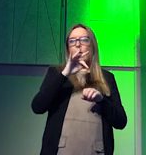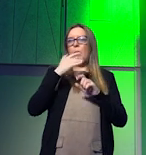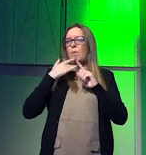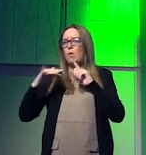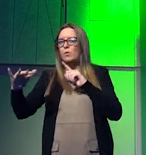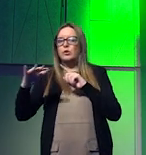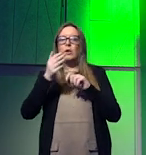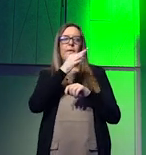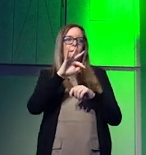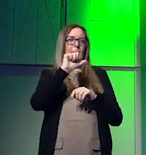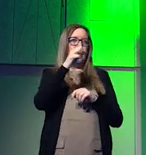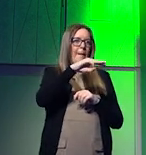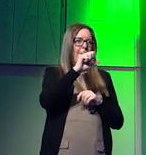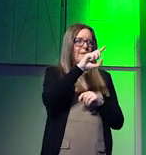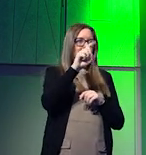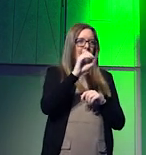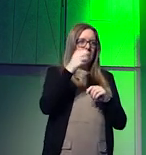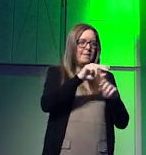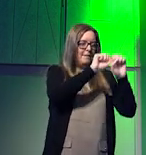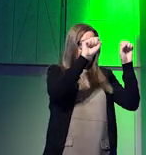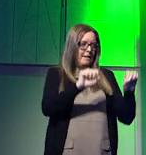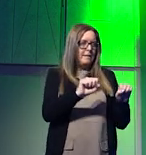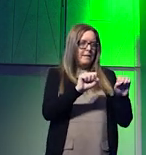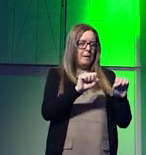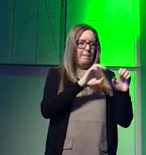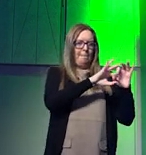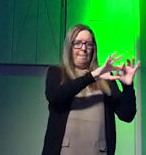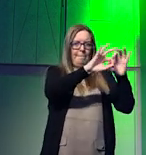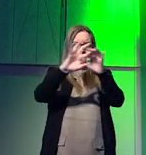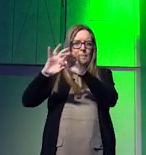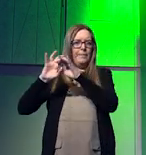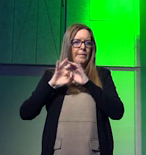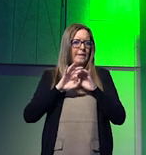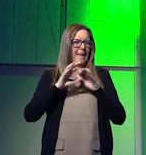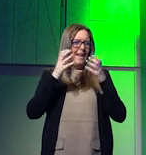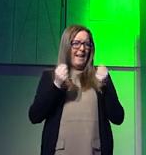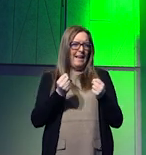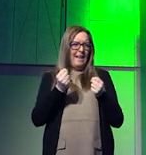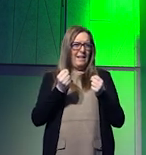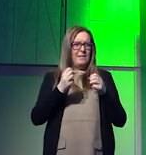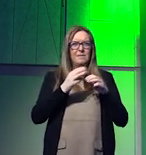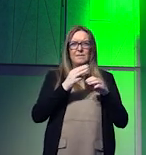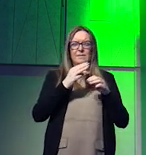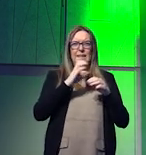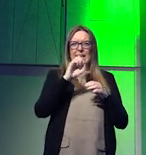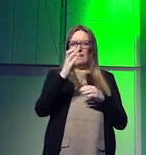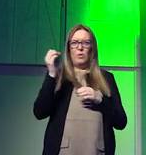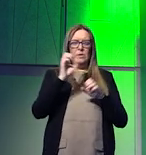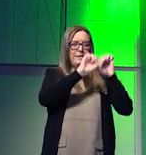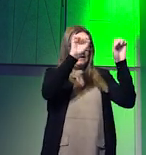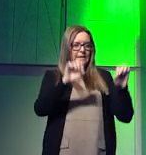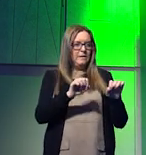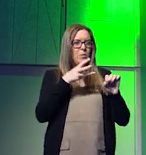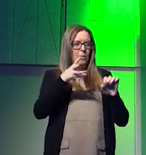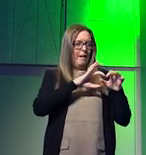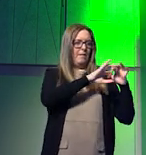system and a number of other key keystone ecological and ecosystems that essentially